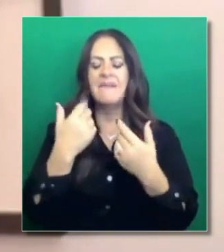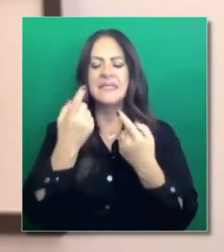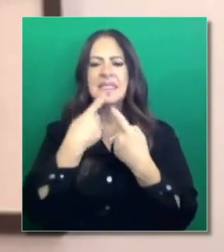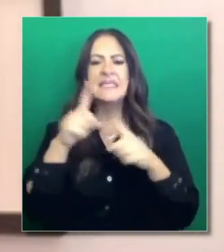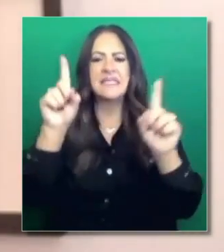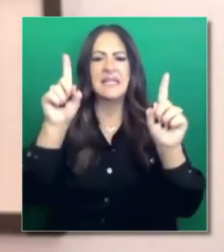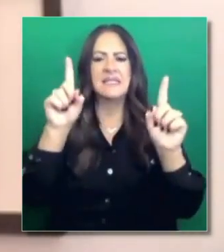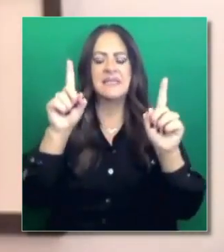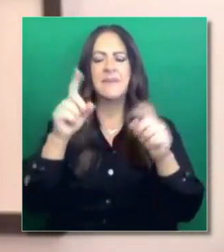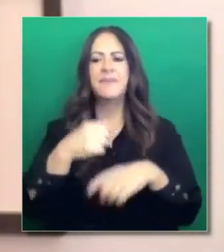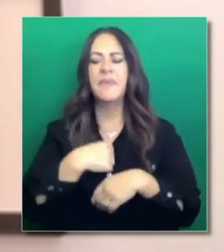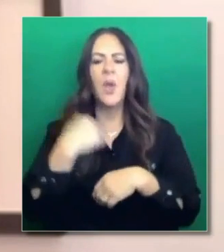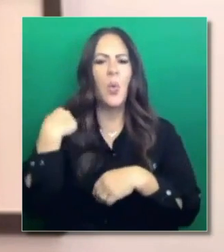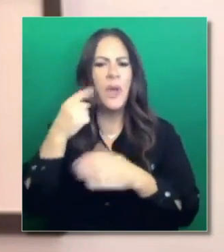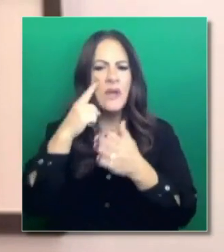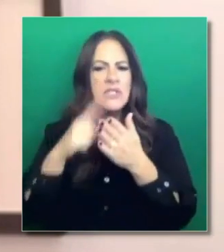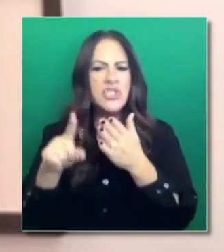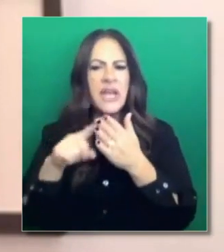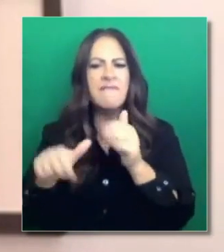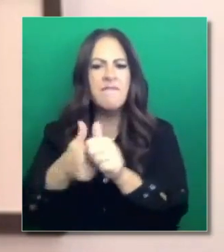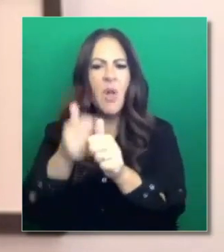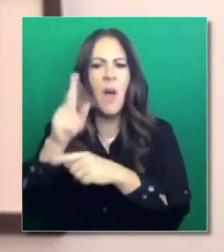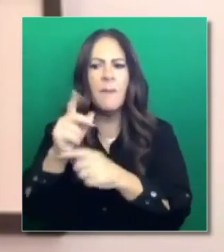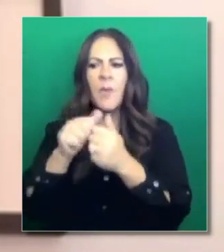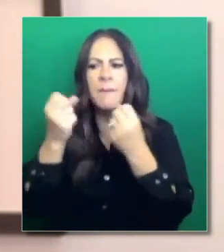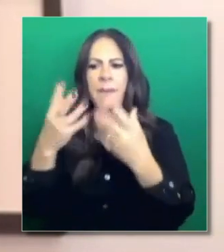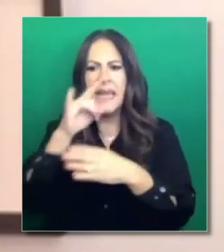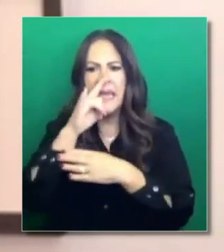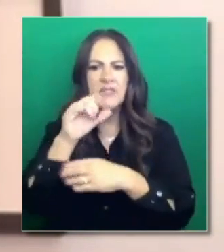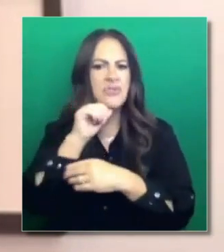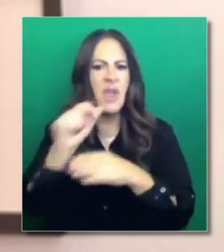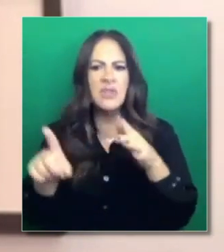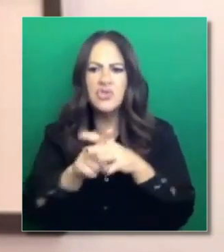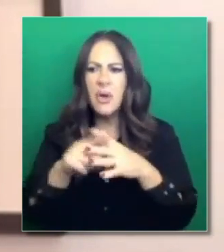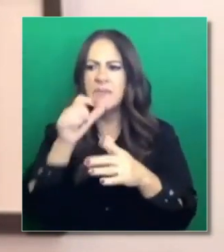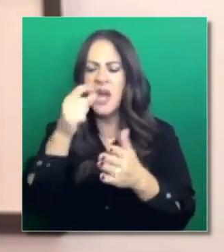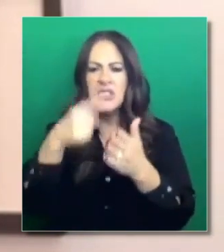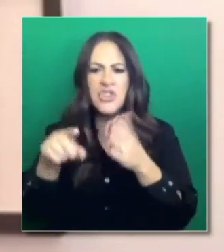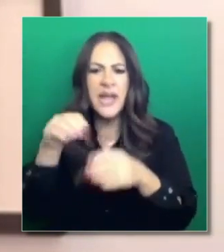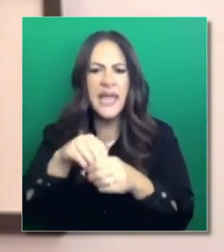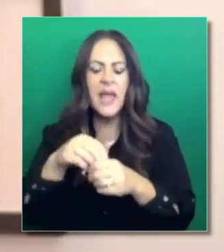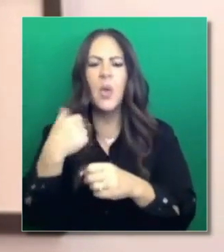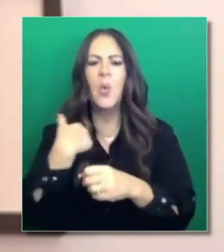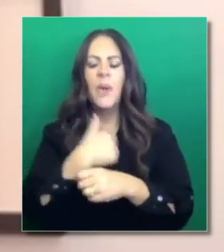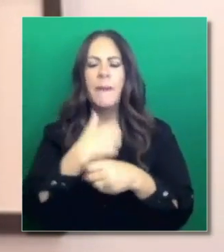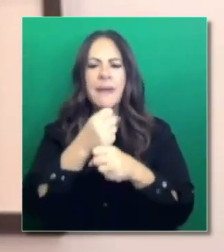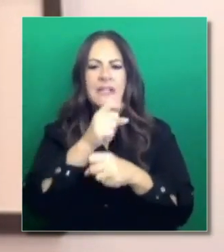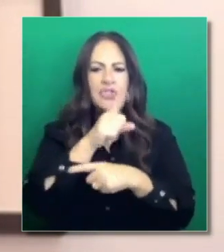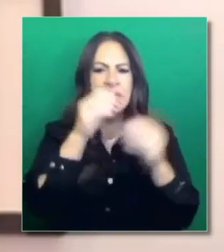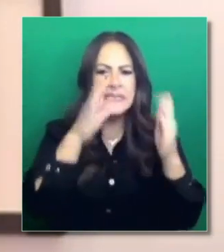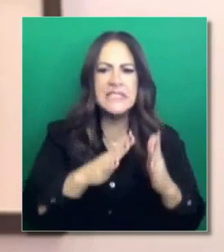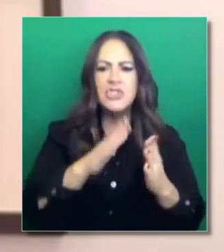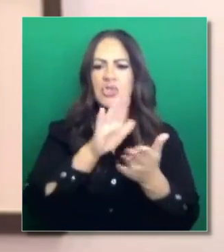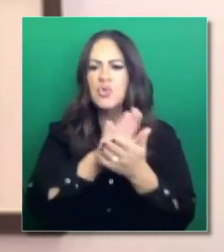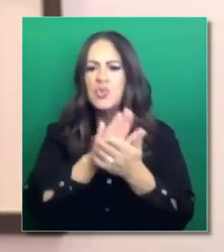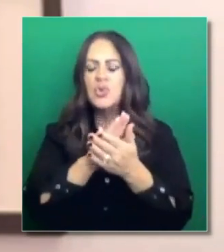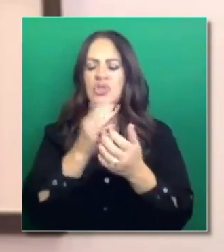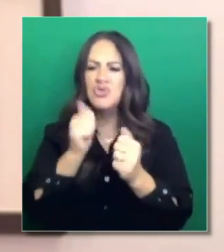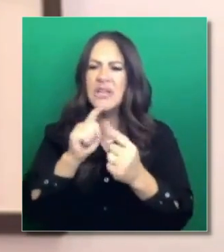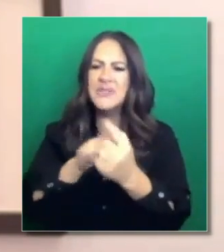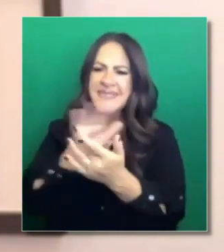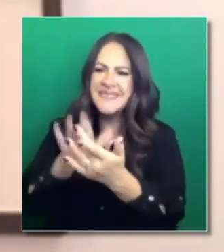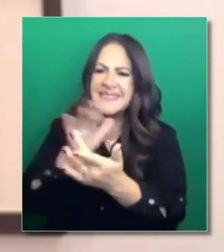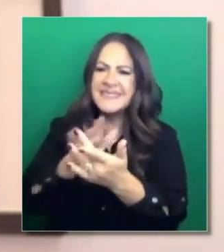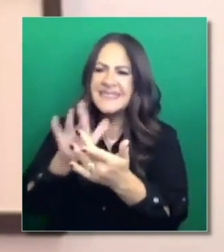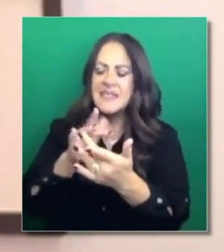haven't checked in, where attendance has been a challenge. We've literally been working with school districts, reaching out, making calls, looking for ways to connect those families to the